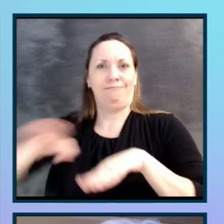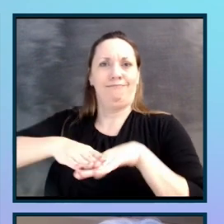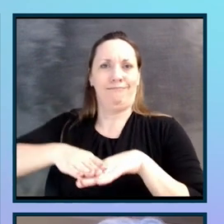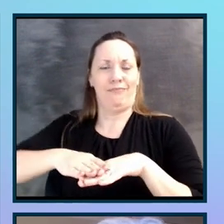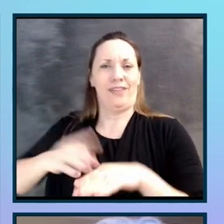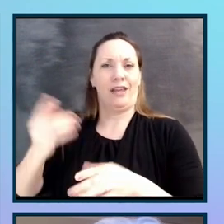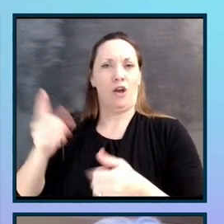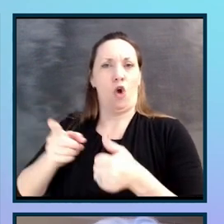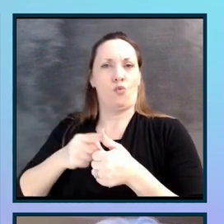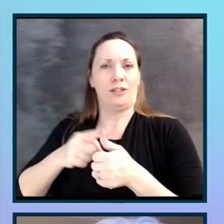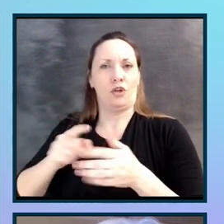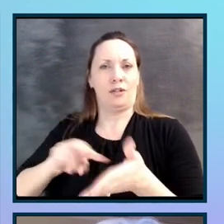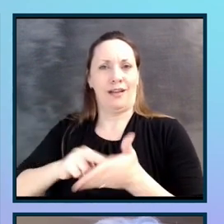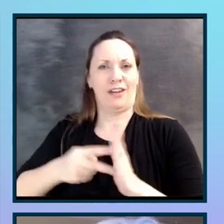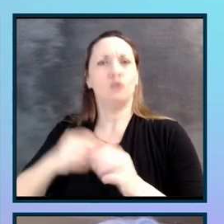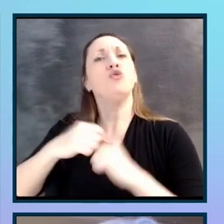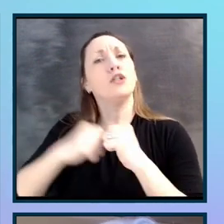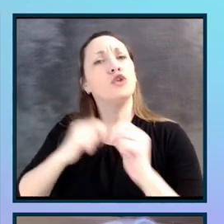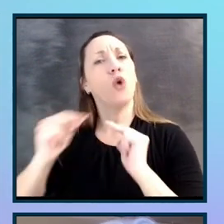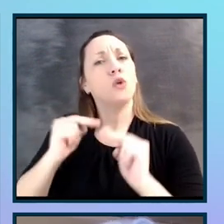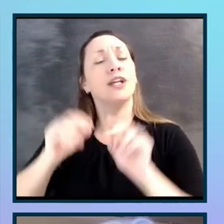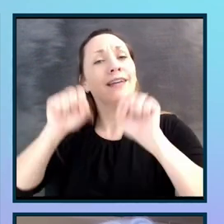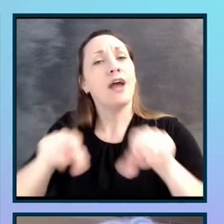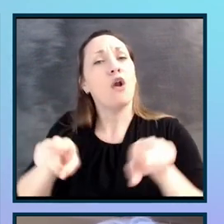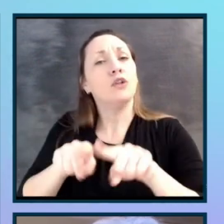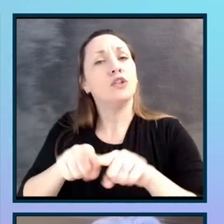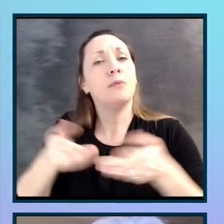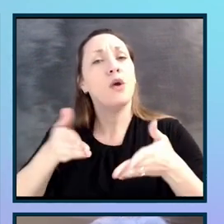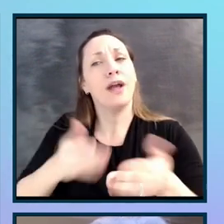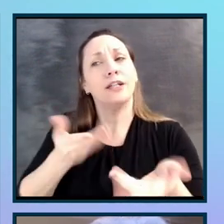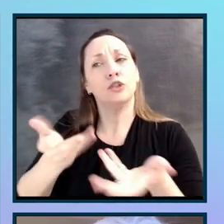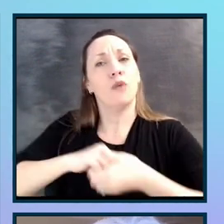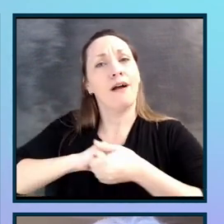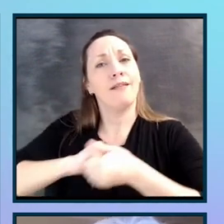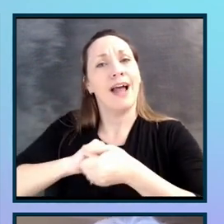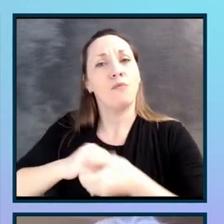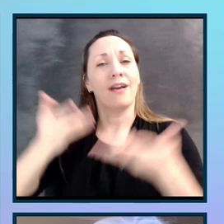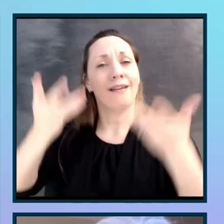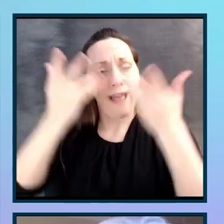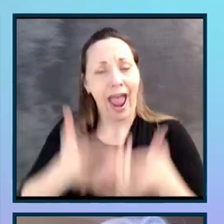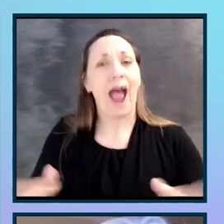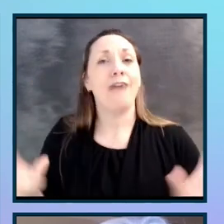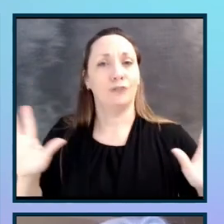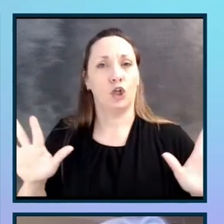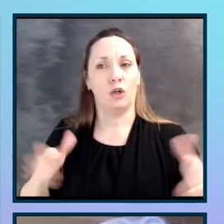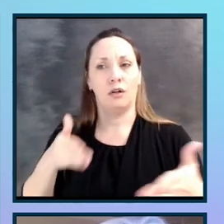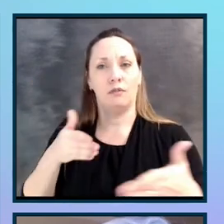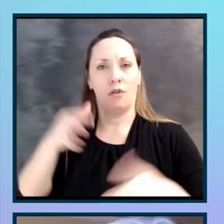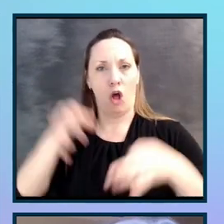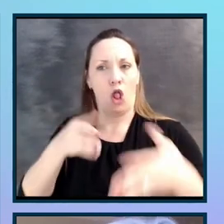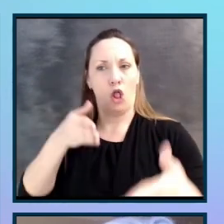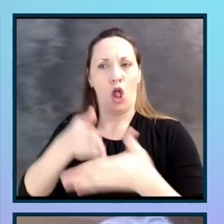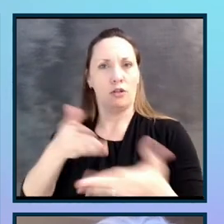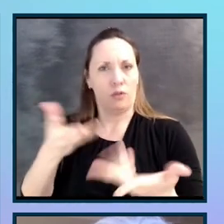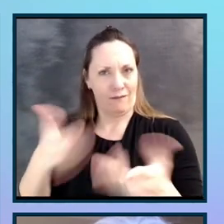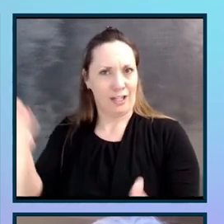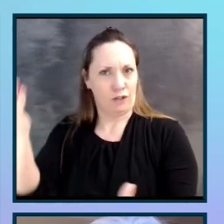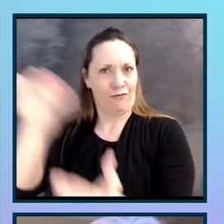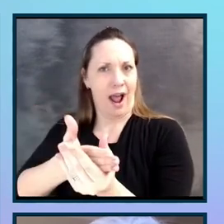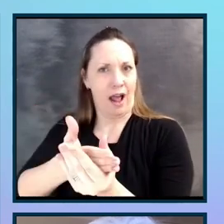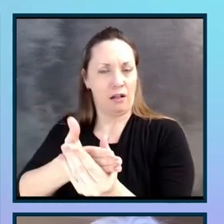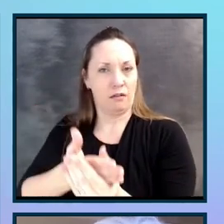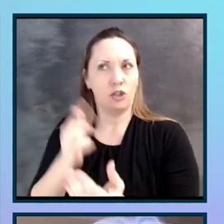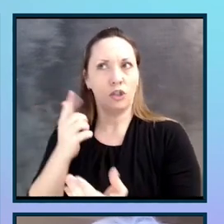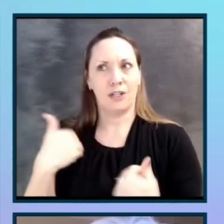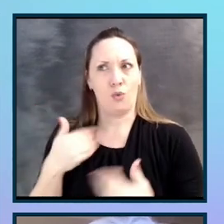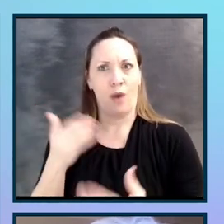which is structured negotiation can also be a way to collaborate after a lawsuit is filed. Just because there's